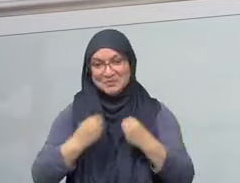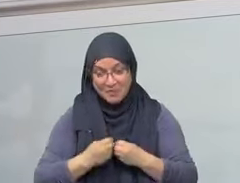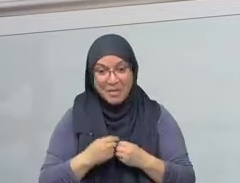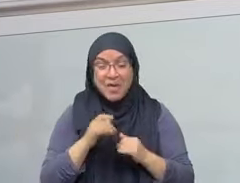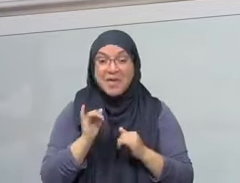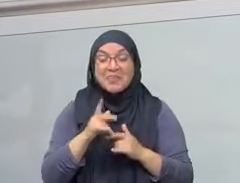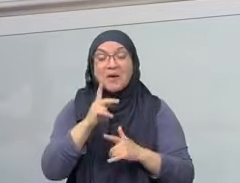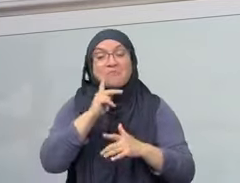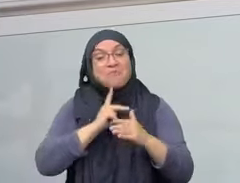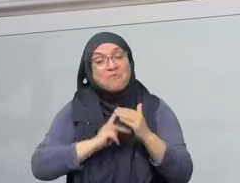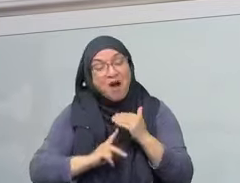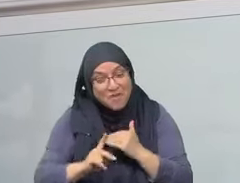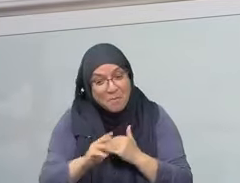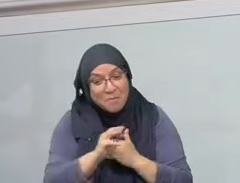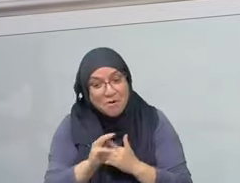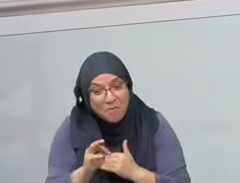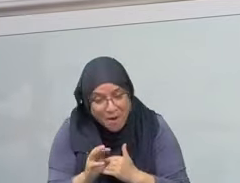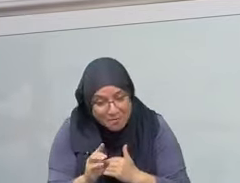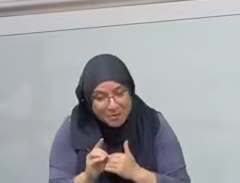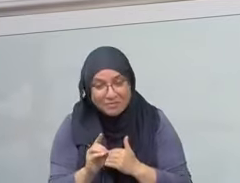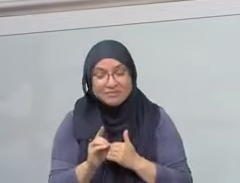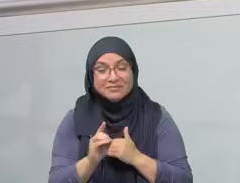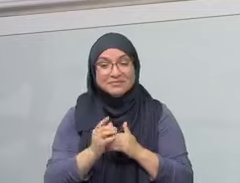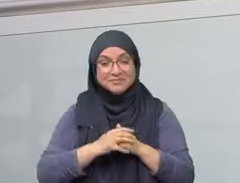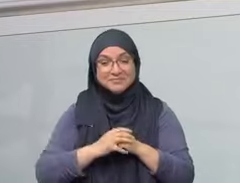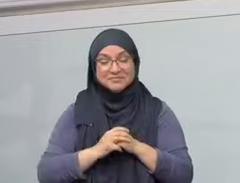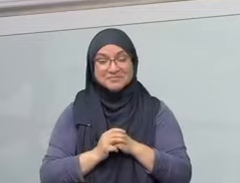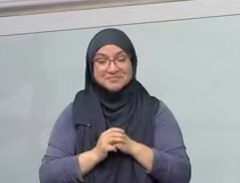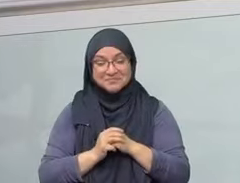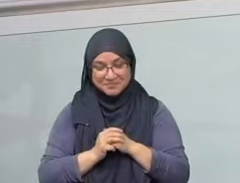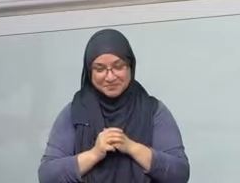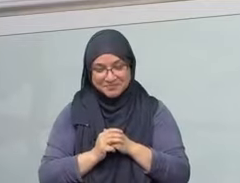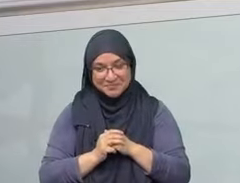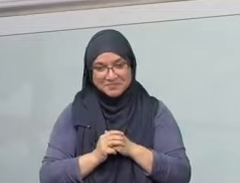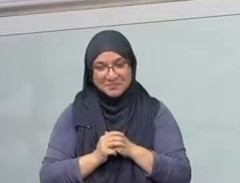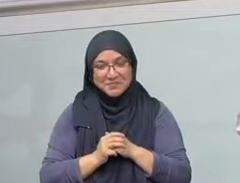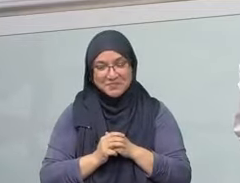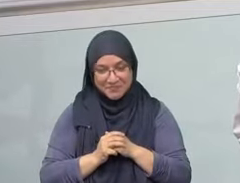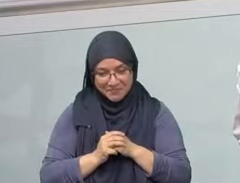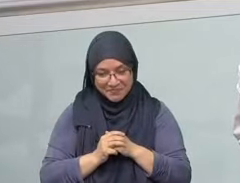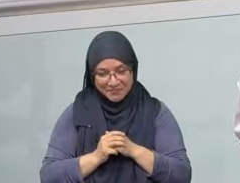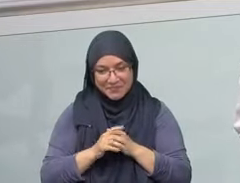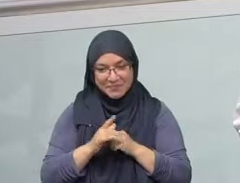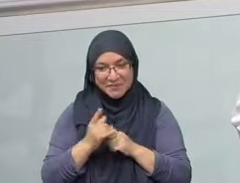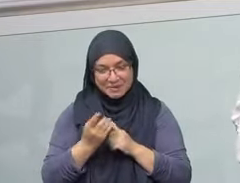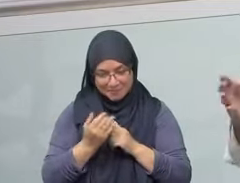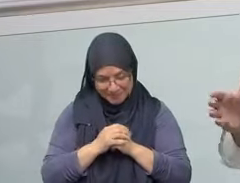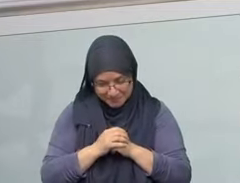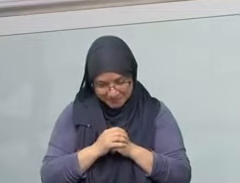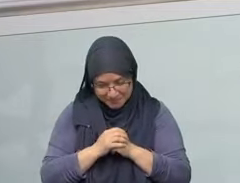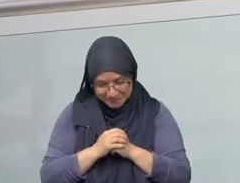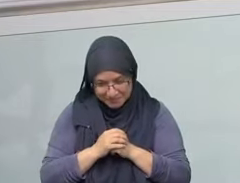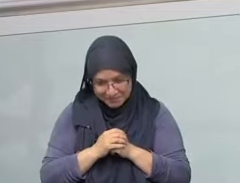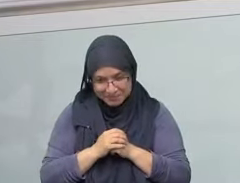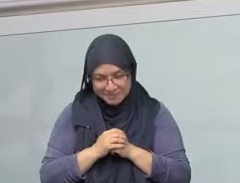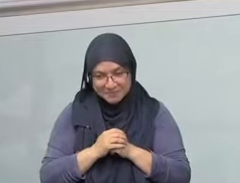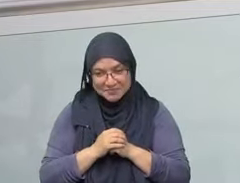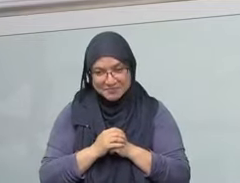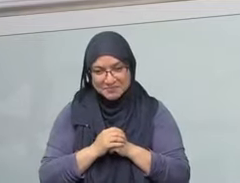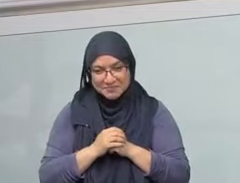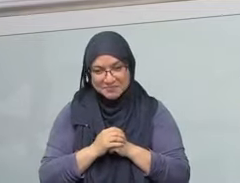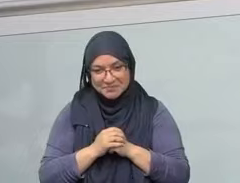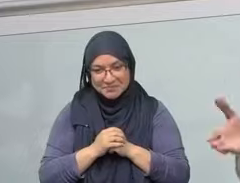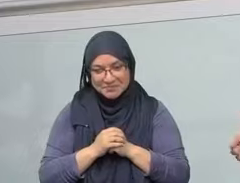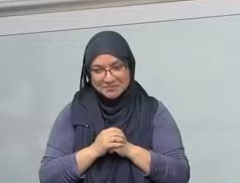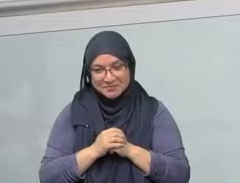alayhi alayhi wasallam